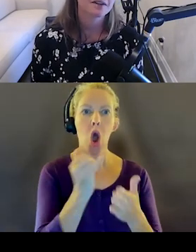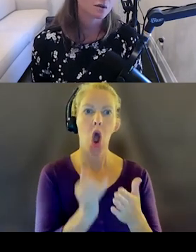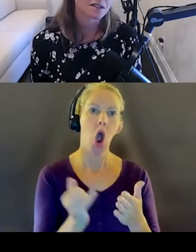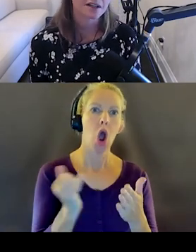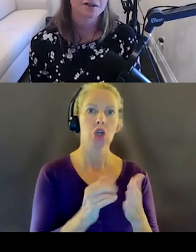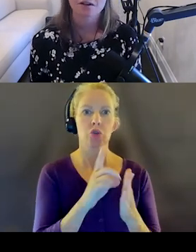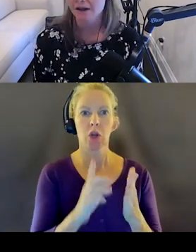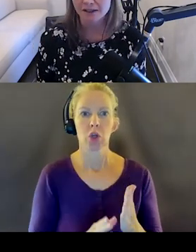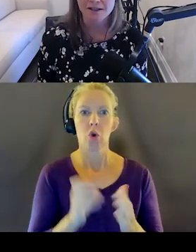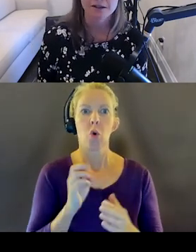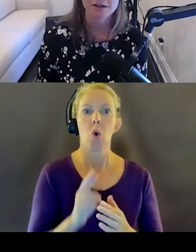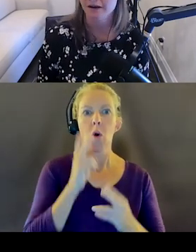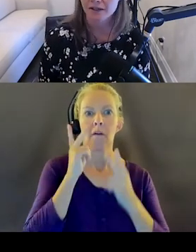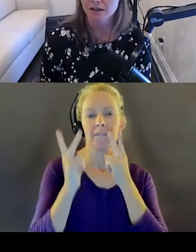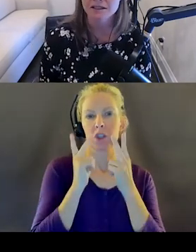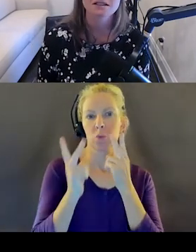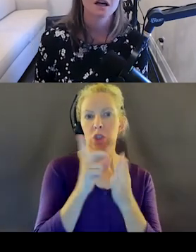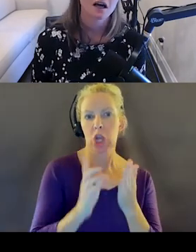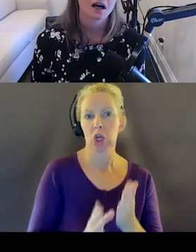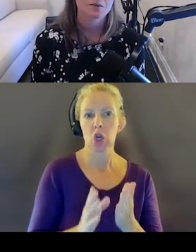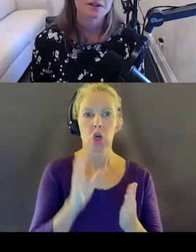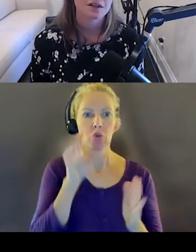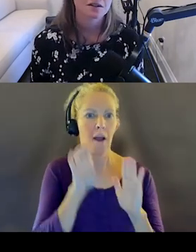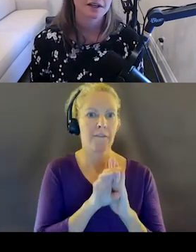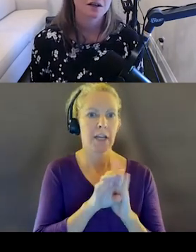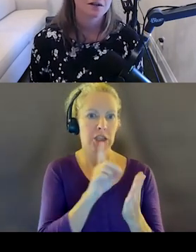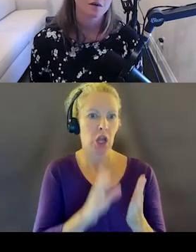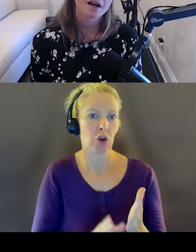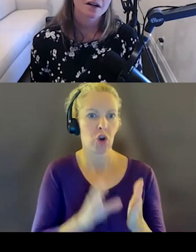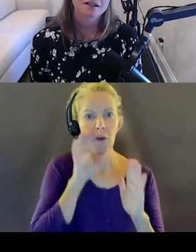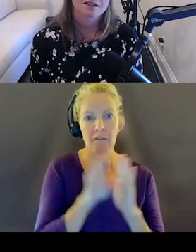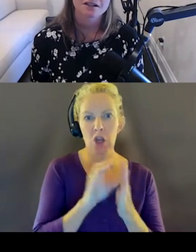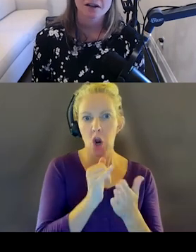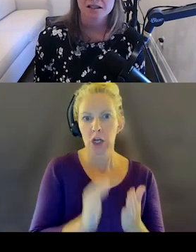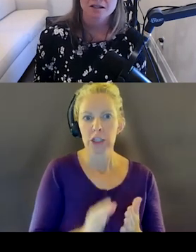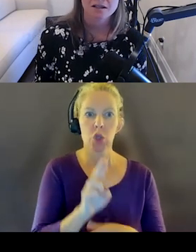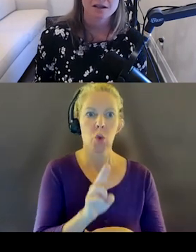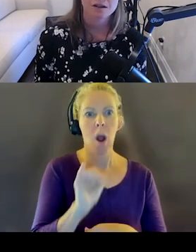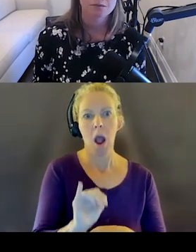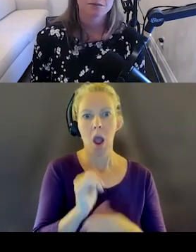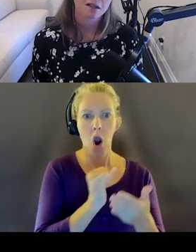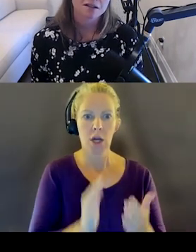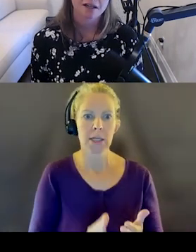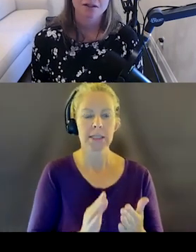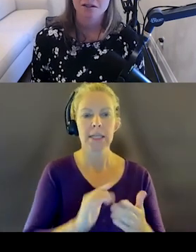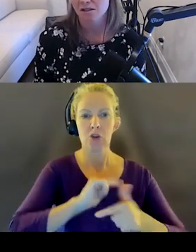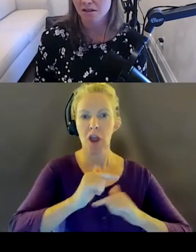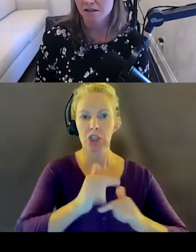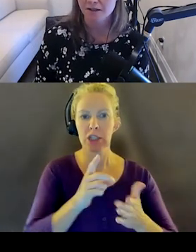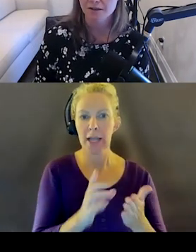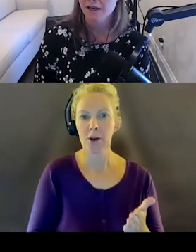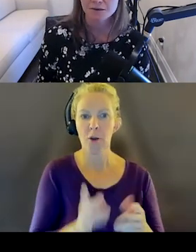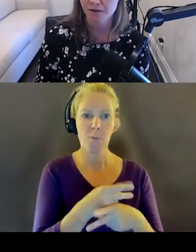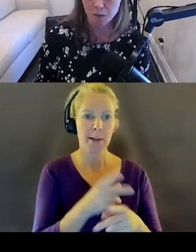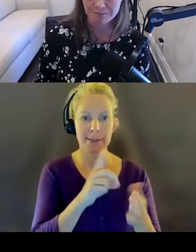like visual designer, graphic designer, graphic artist. But there's also like UI artist, interaction designer, product designer, digital